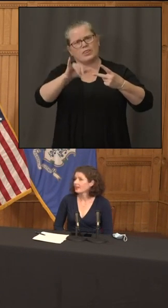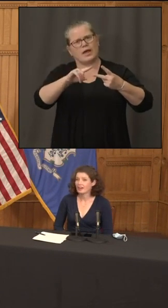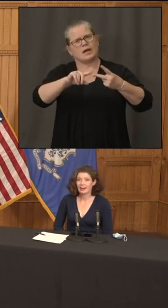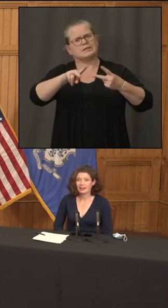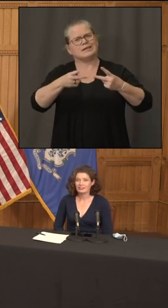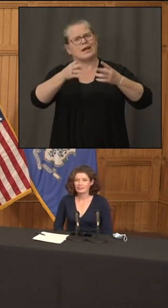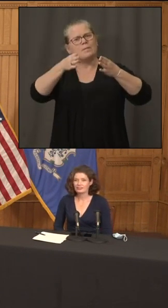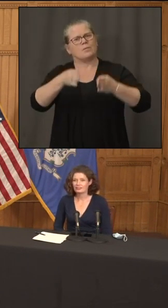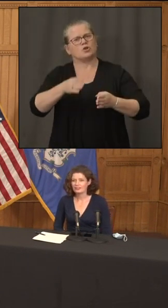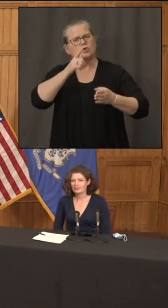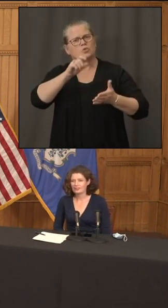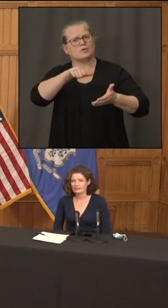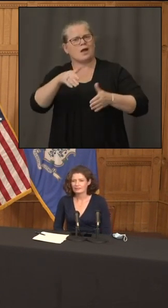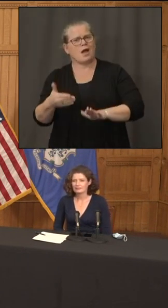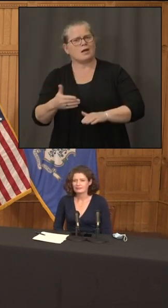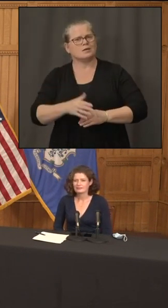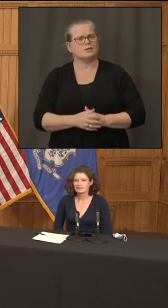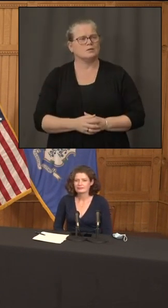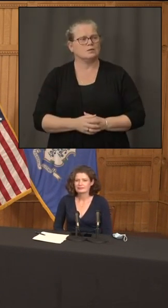any of know that